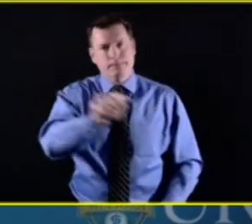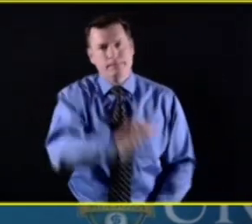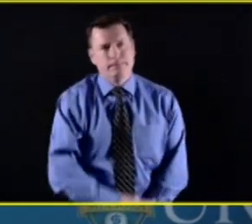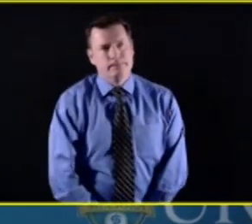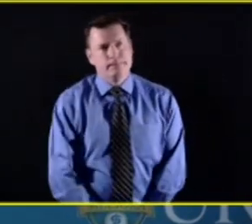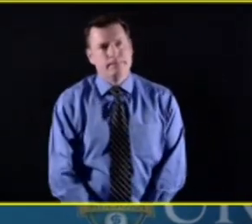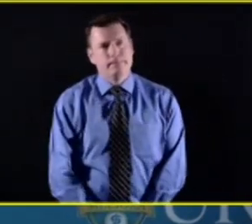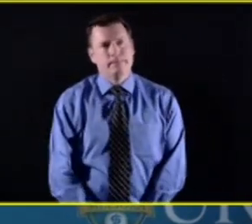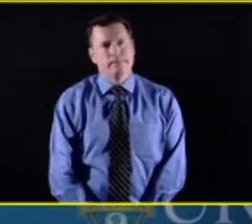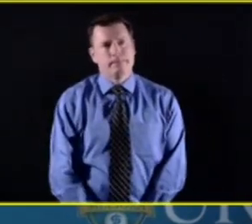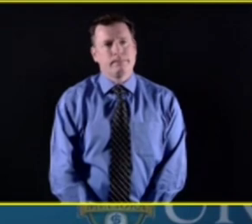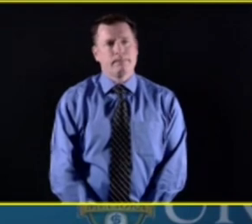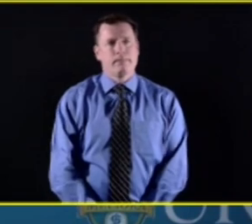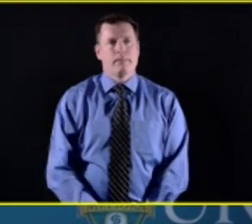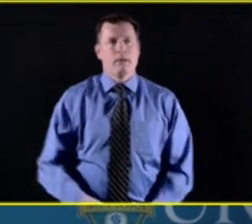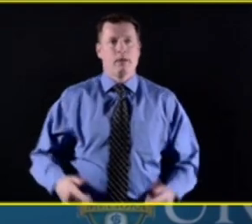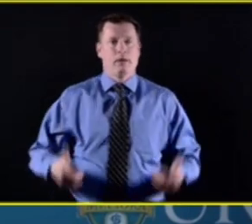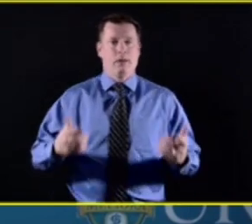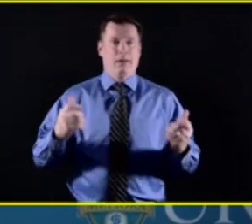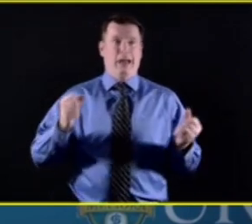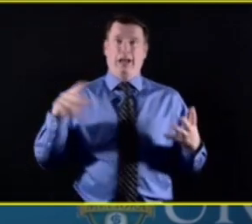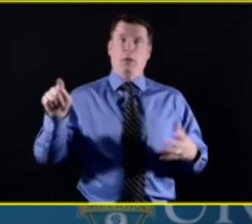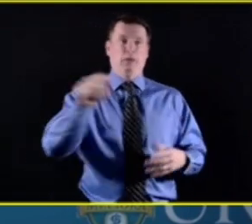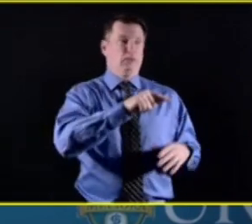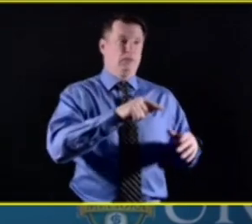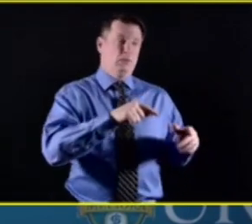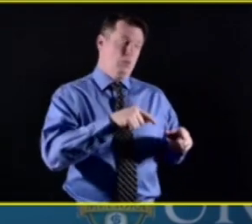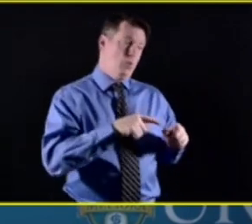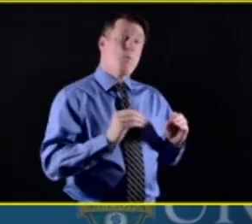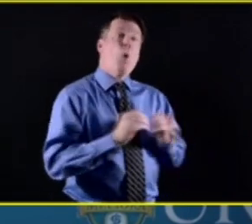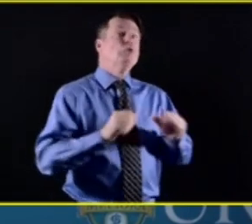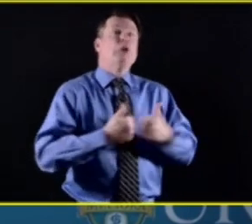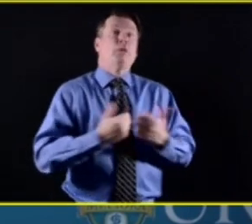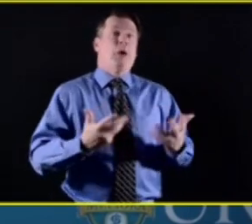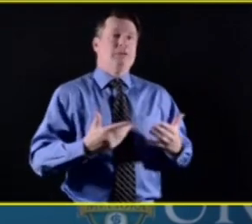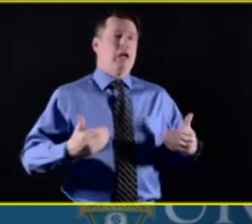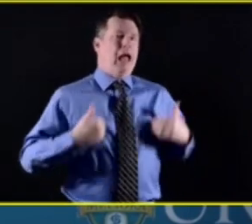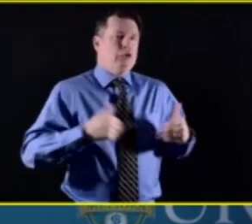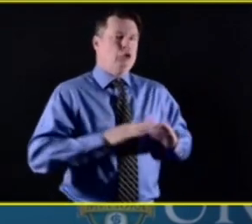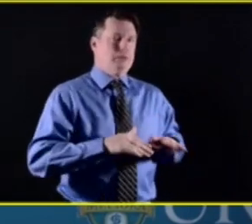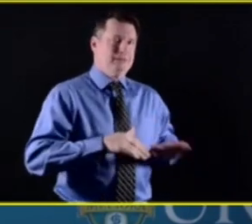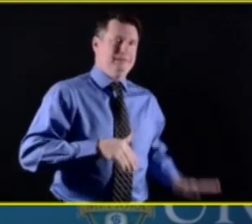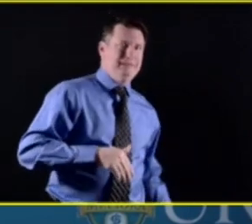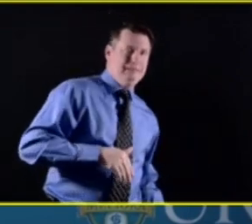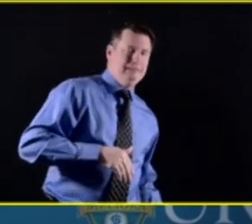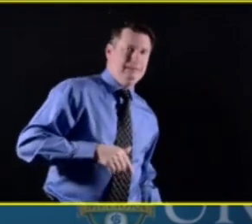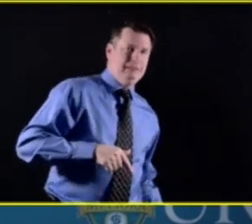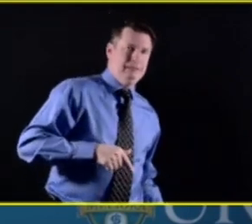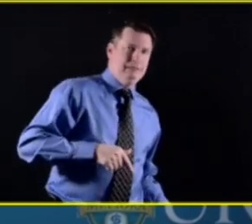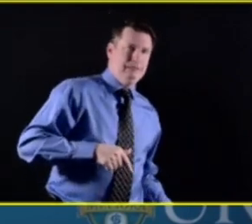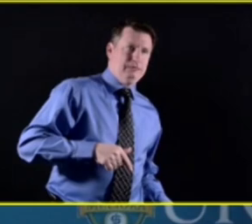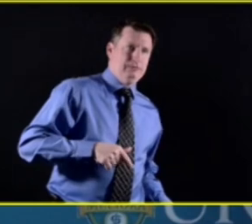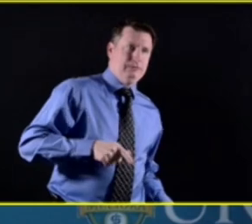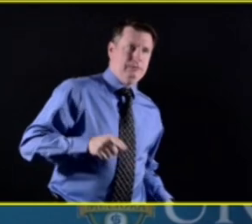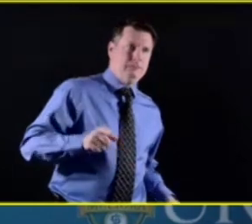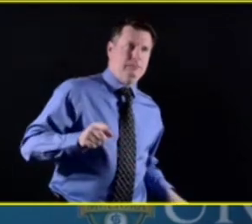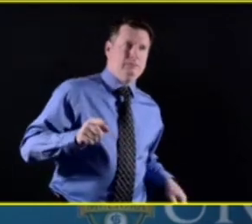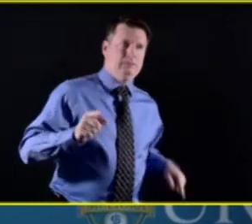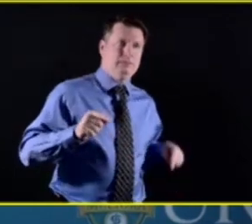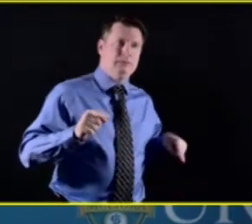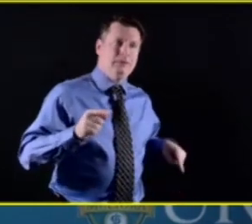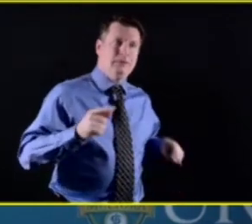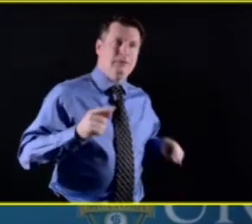children. So what advice do you have for all the moms and dads out there that are like, as they say, ready to kill their kids?